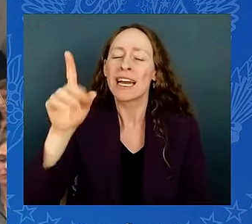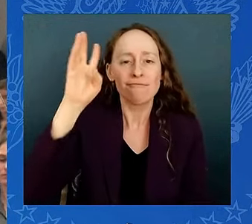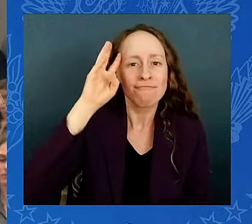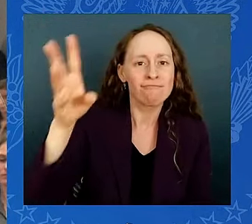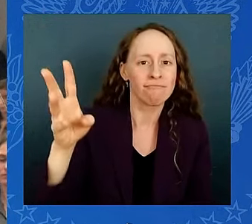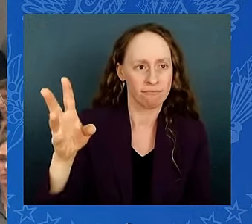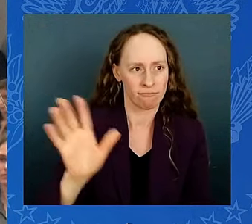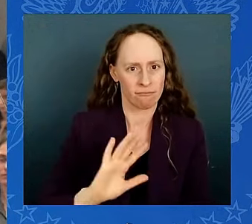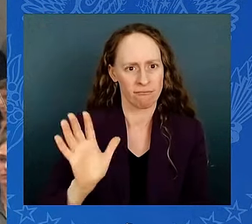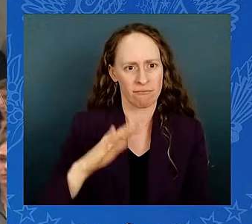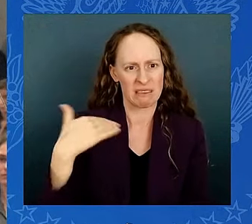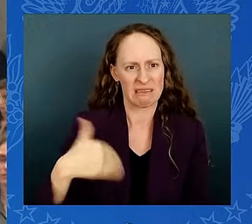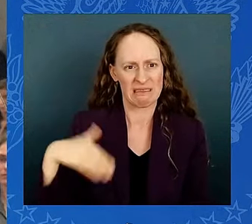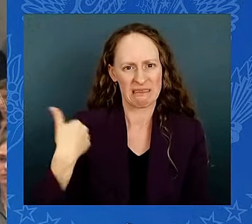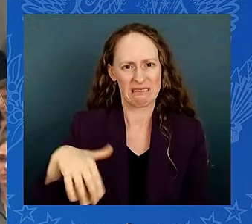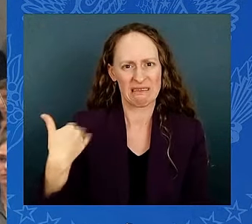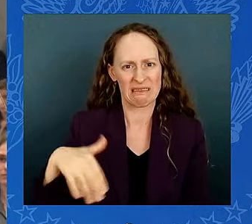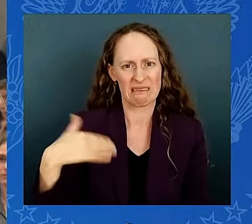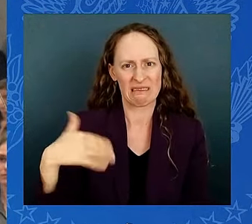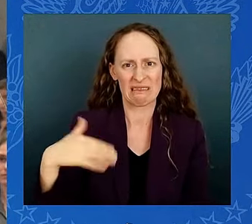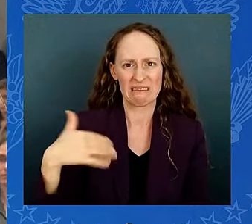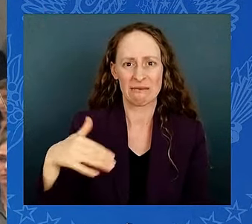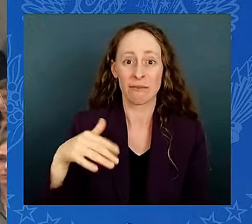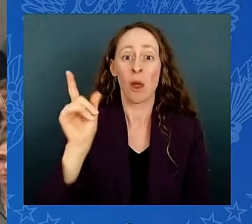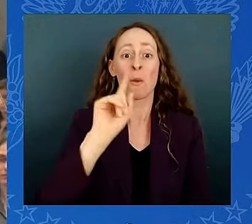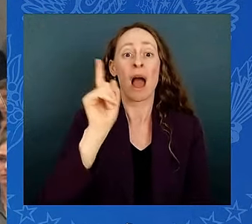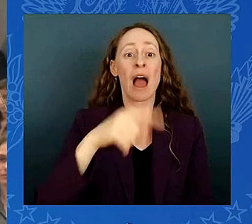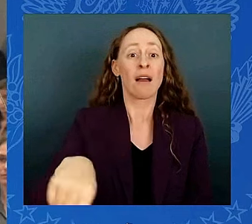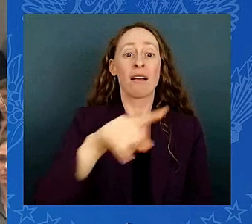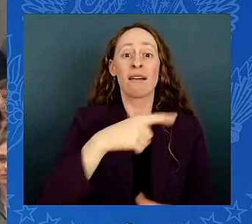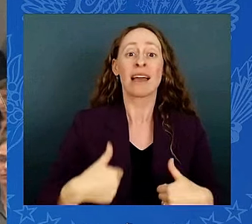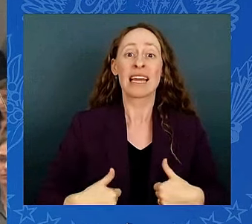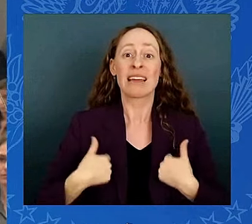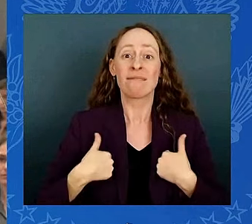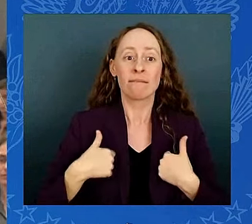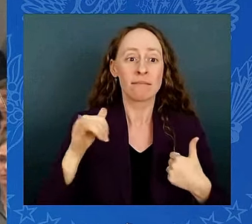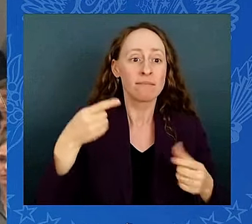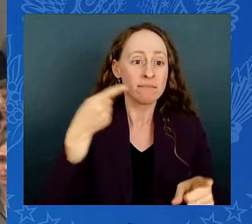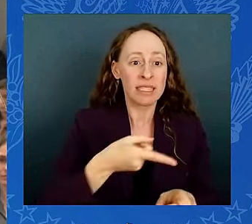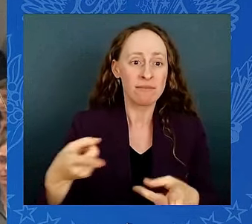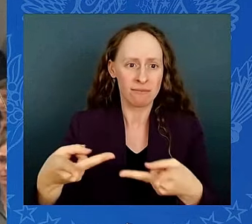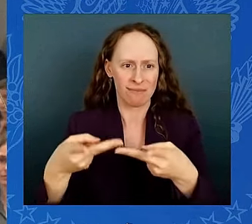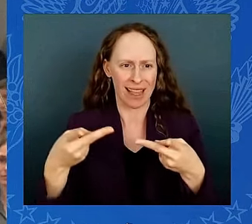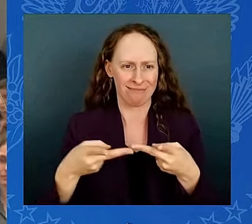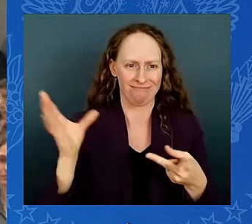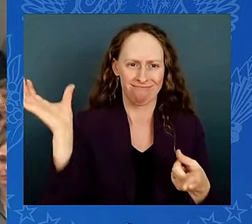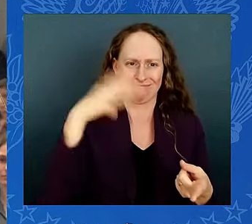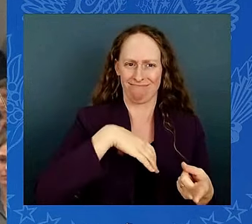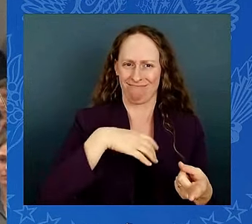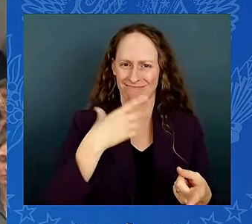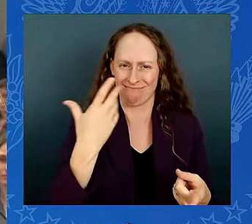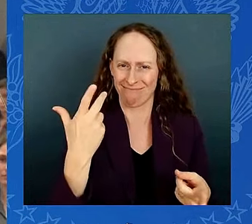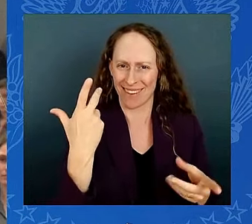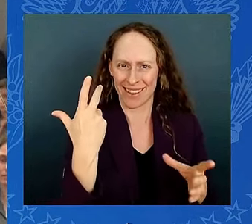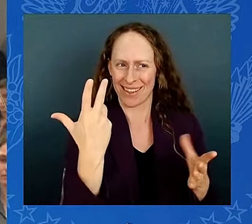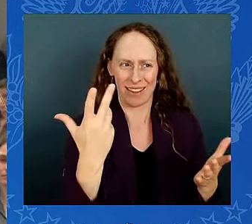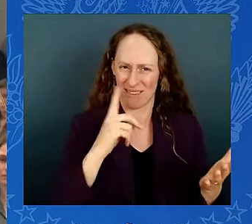hole somewhere. At the expense of health and safety of their own cus- constituents, they deny it exists.